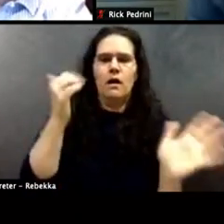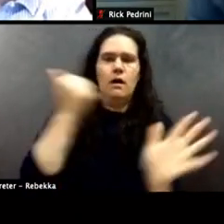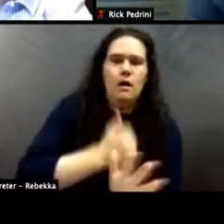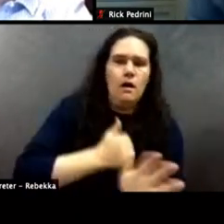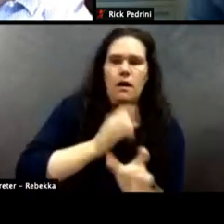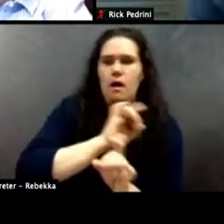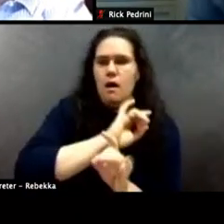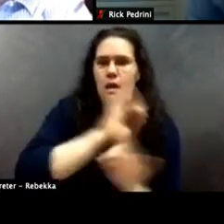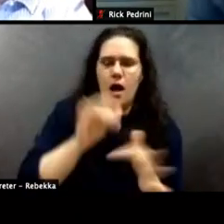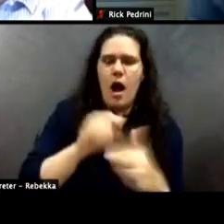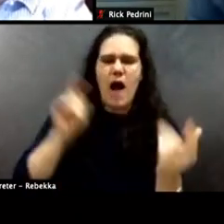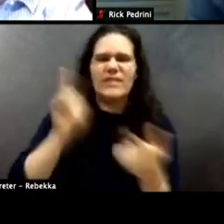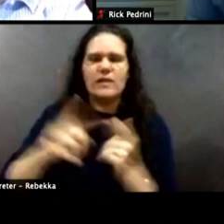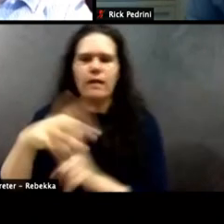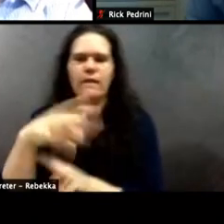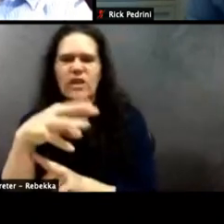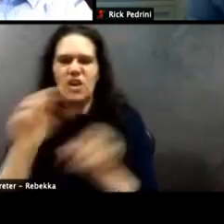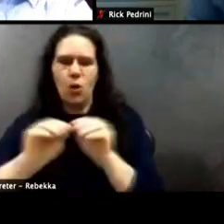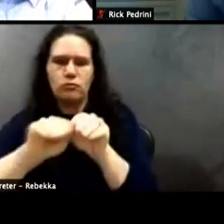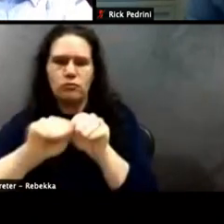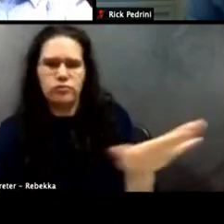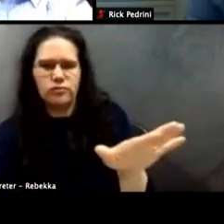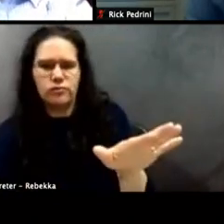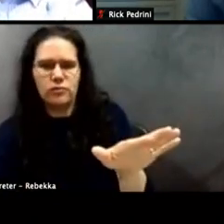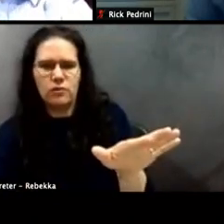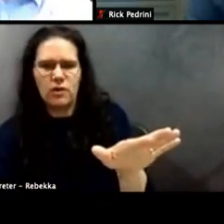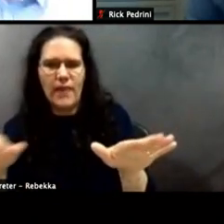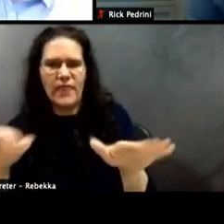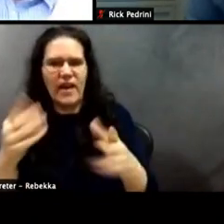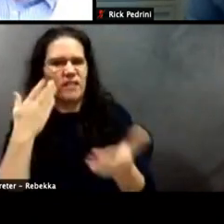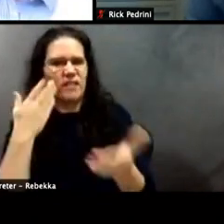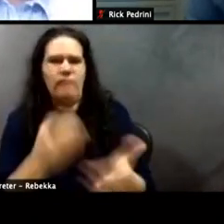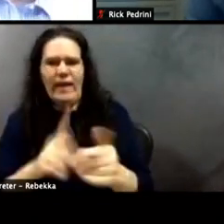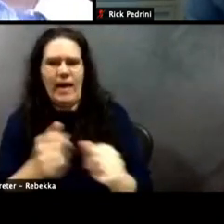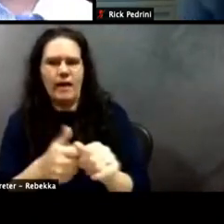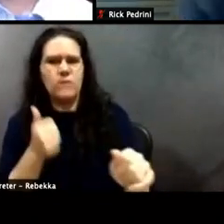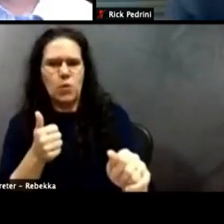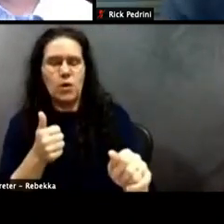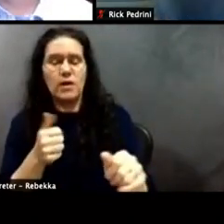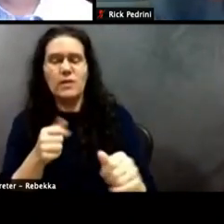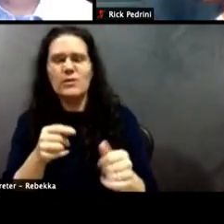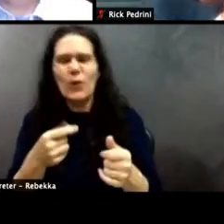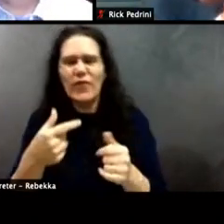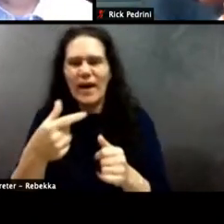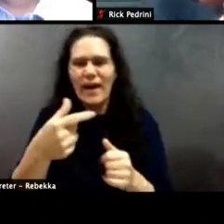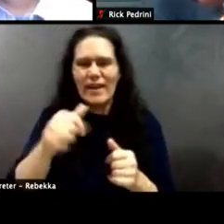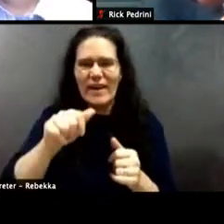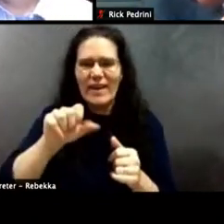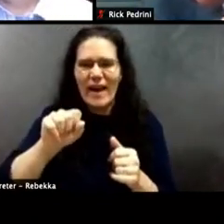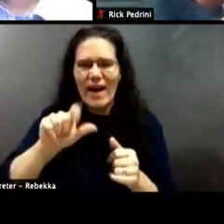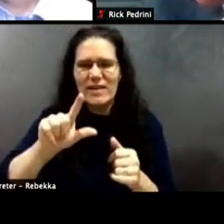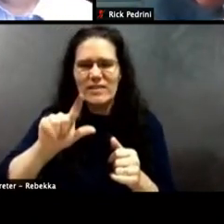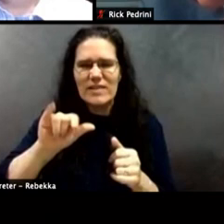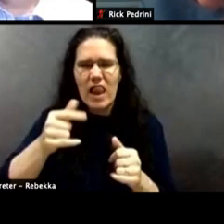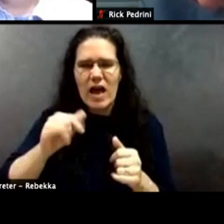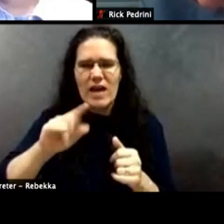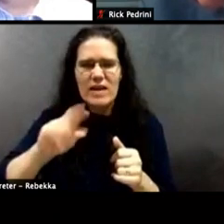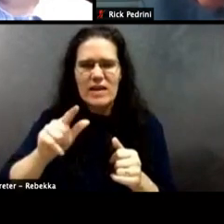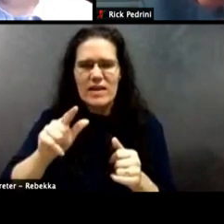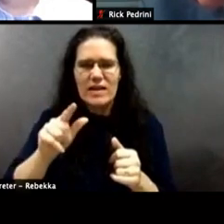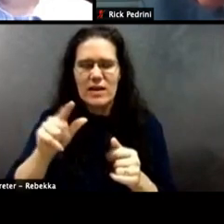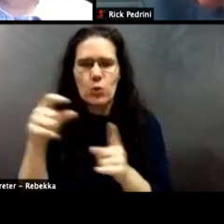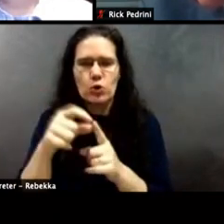I use the term of, uh, gaslighting that oftentimes when we see these videos, they tell us, well, he was moving